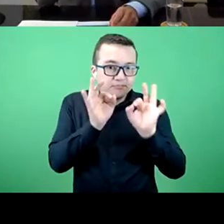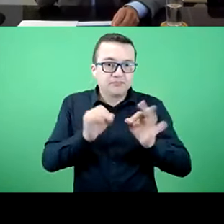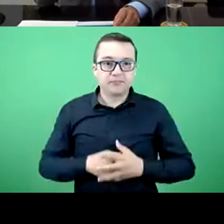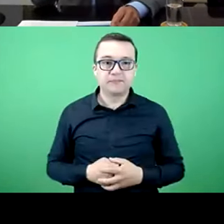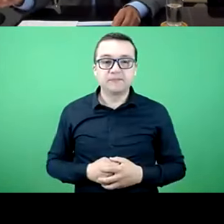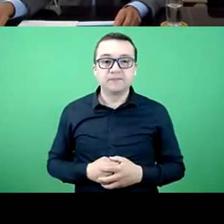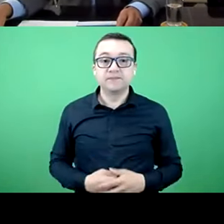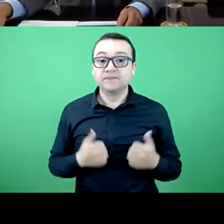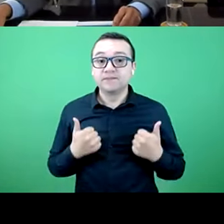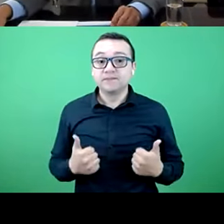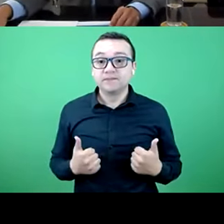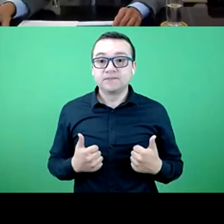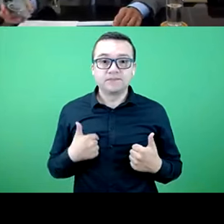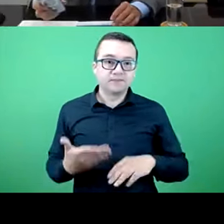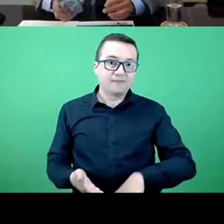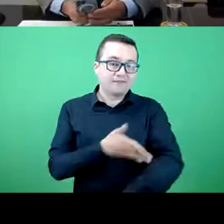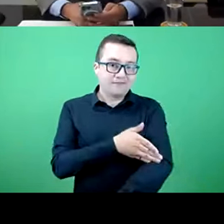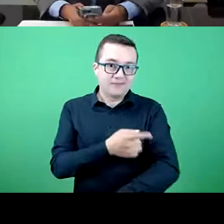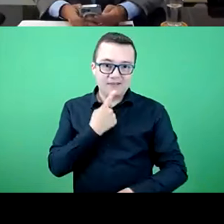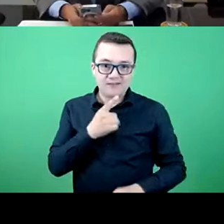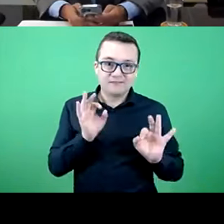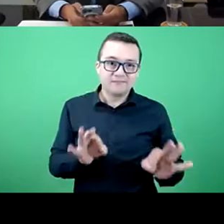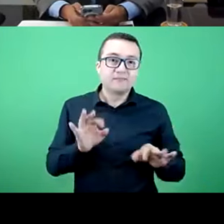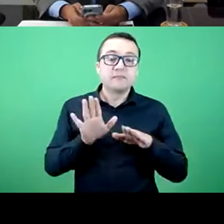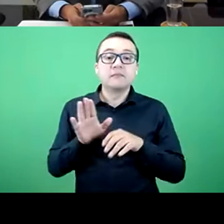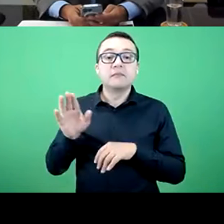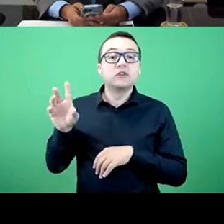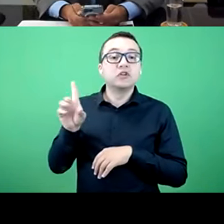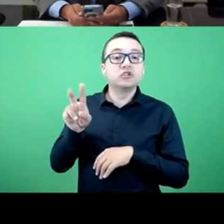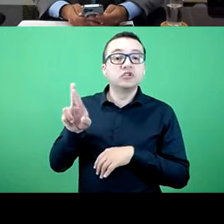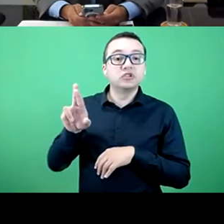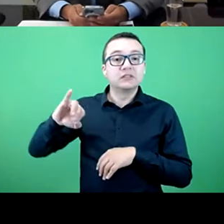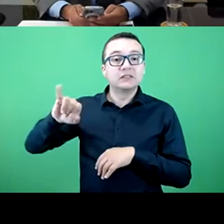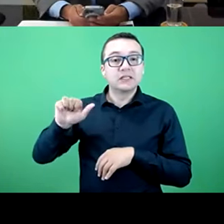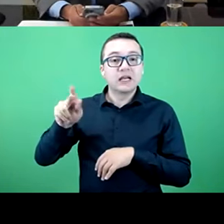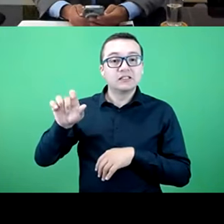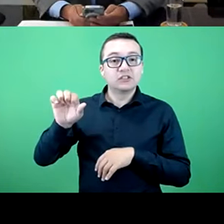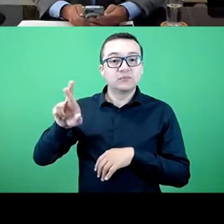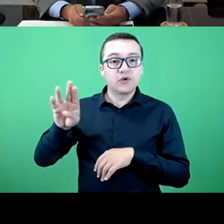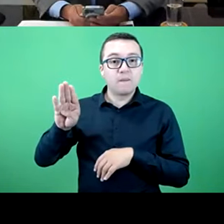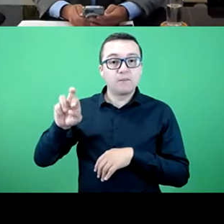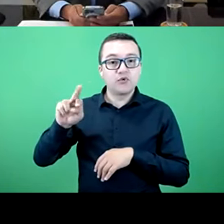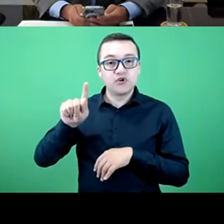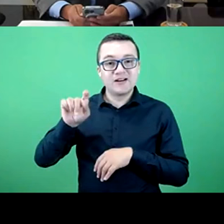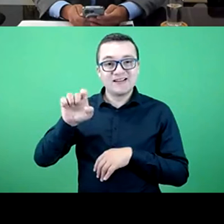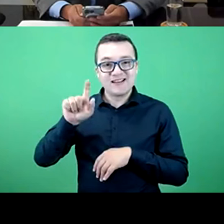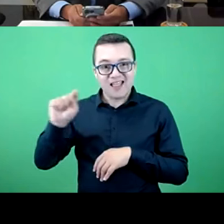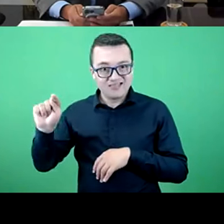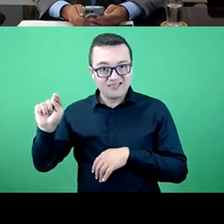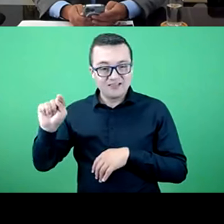up. And we had considered the passage of having the